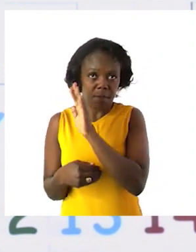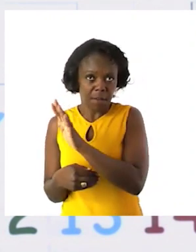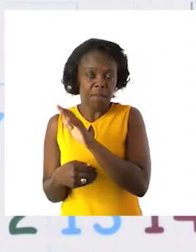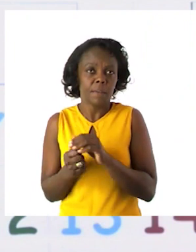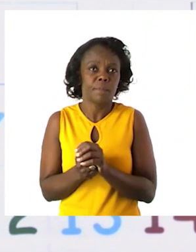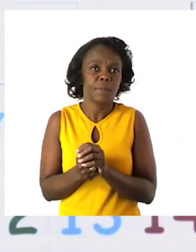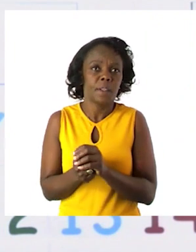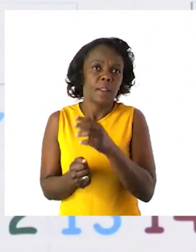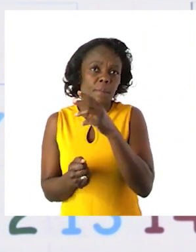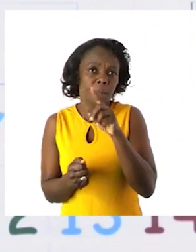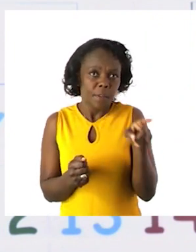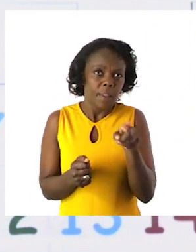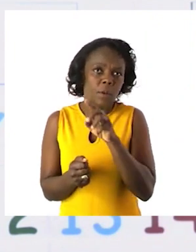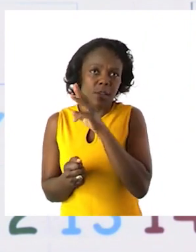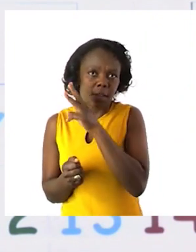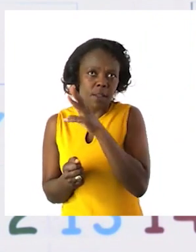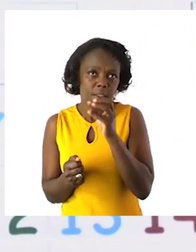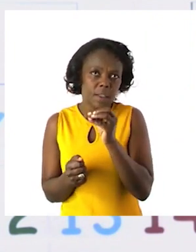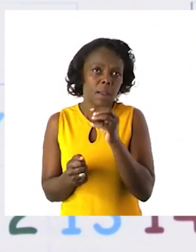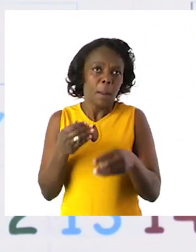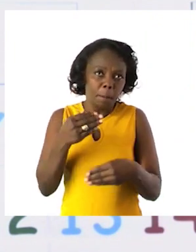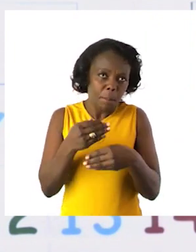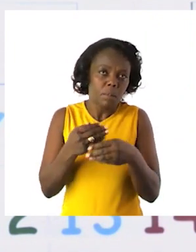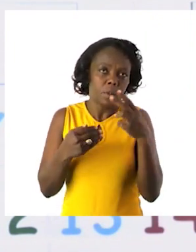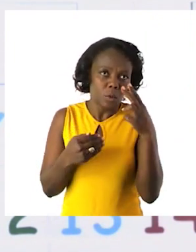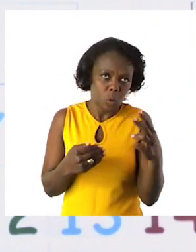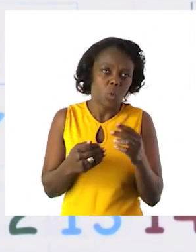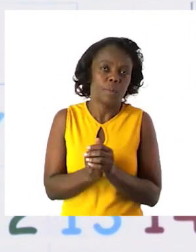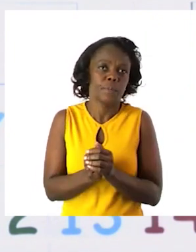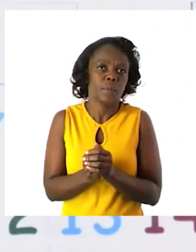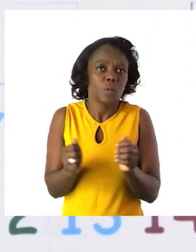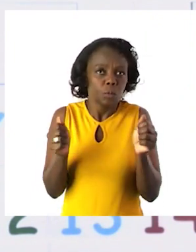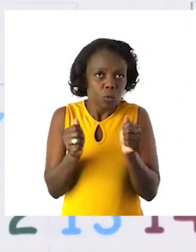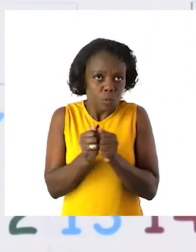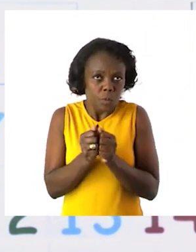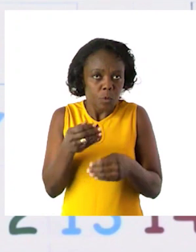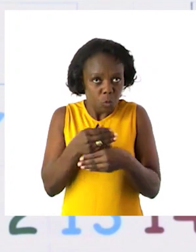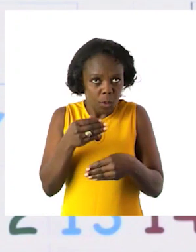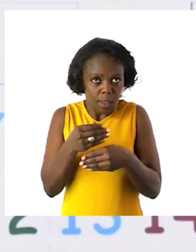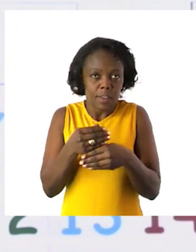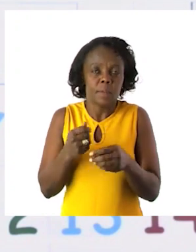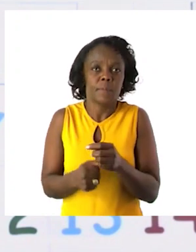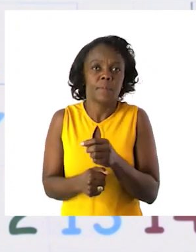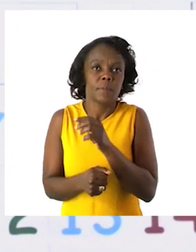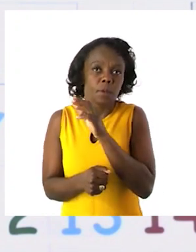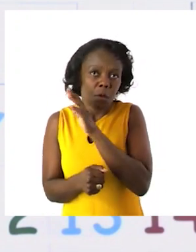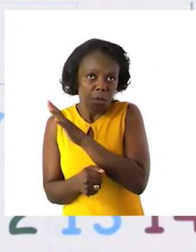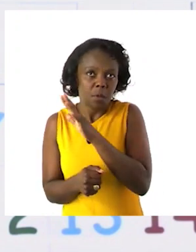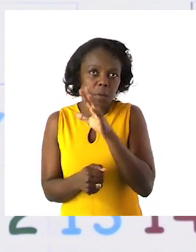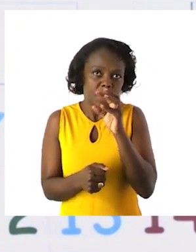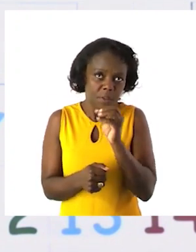30 plus a 2. Now we add together the tens first. So we add 50